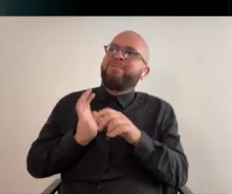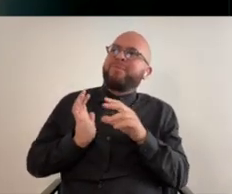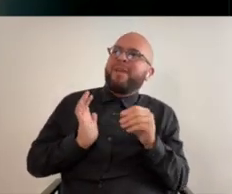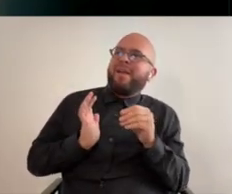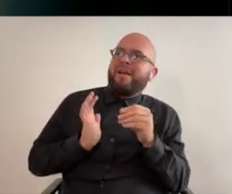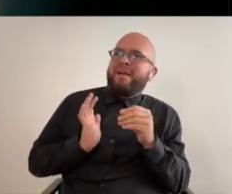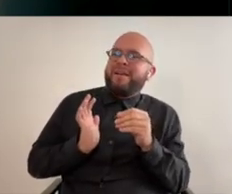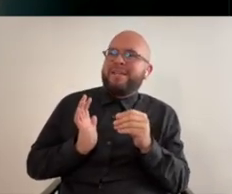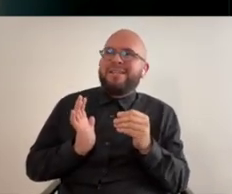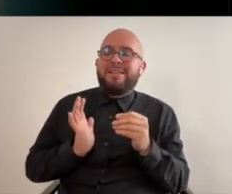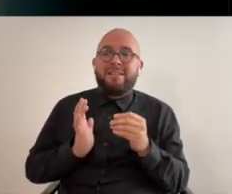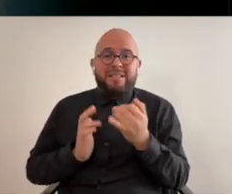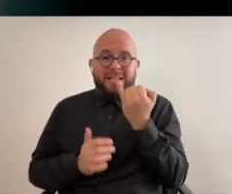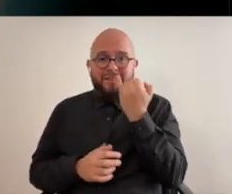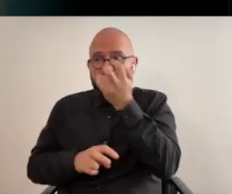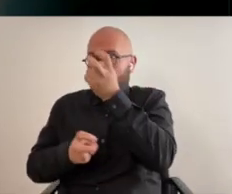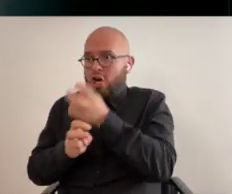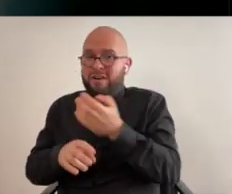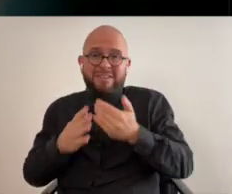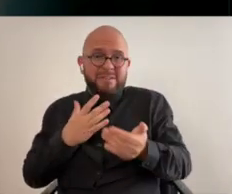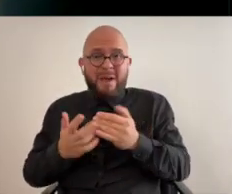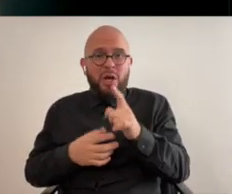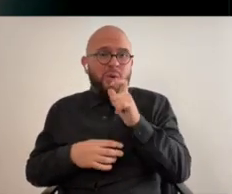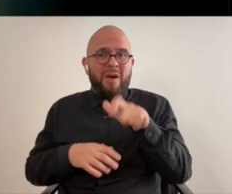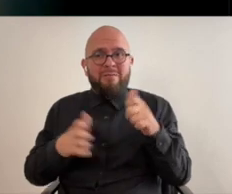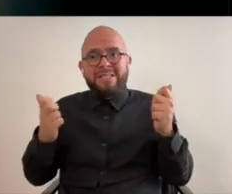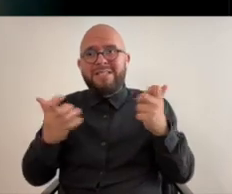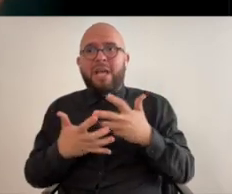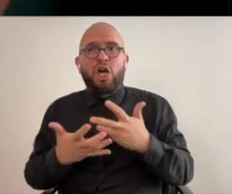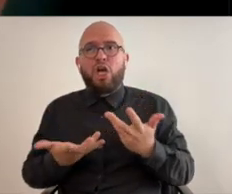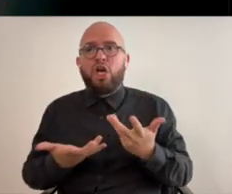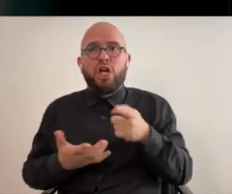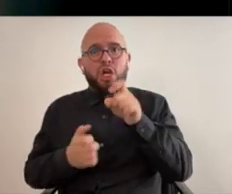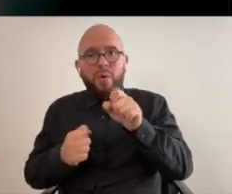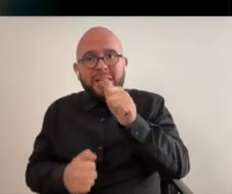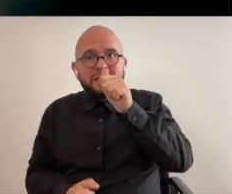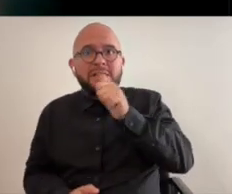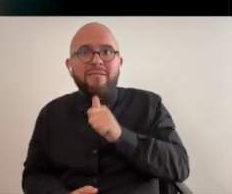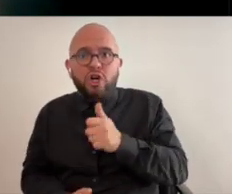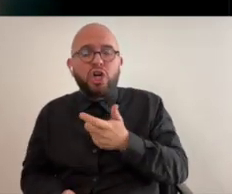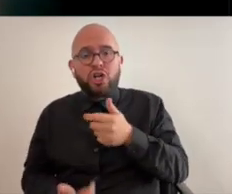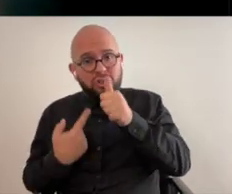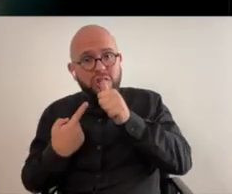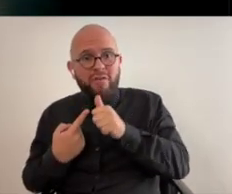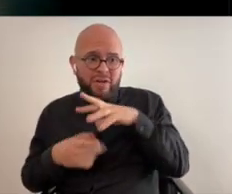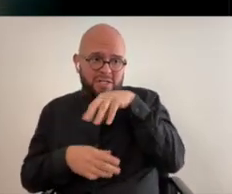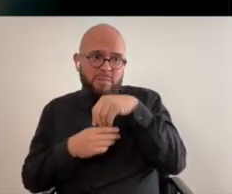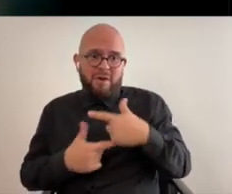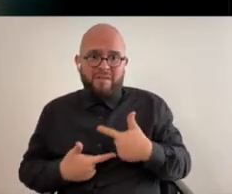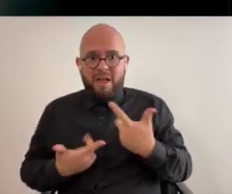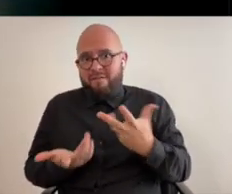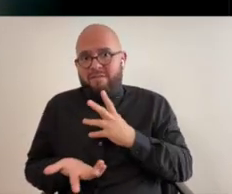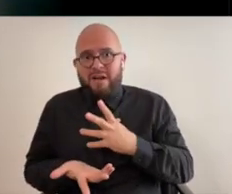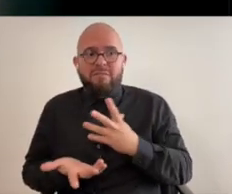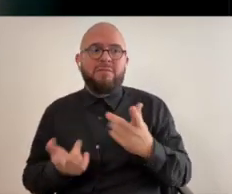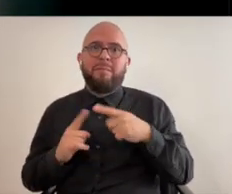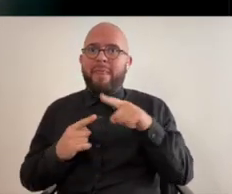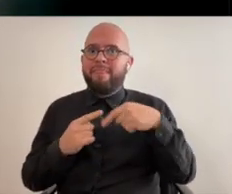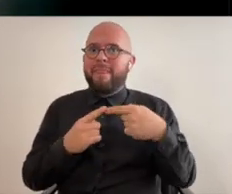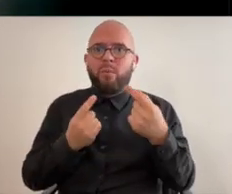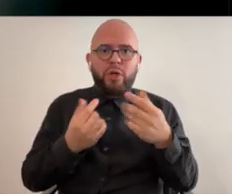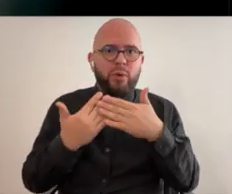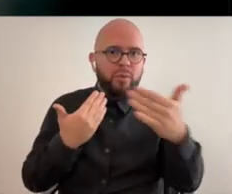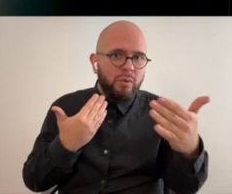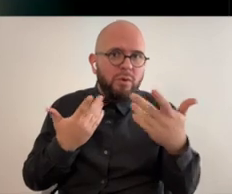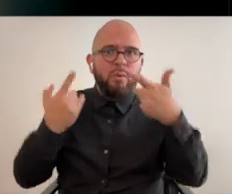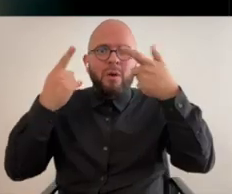and and something that even when it's hard you don't have to be afraid of you can suffer like suffering is